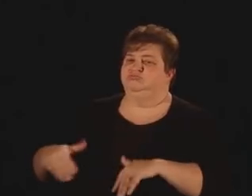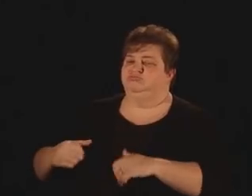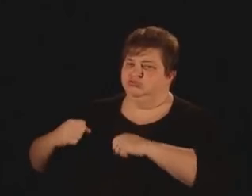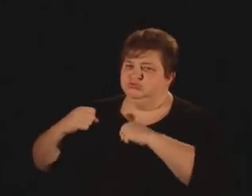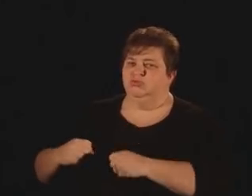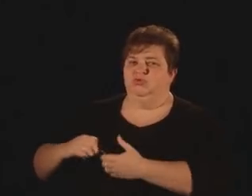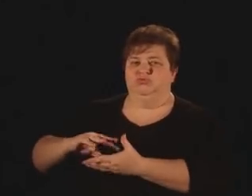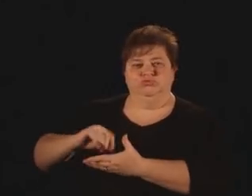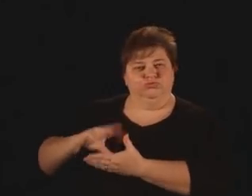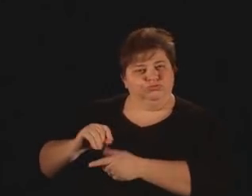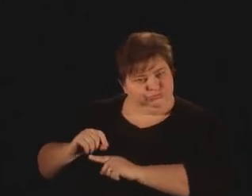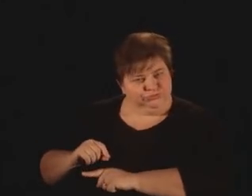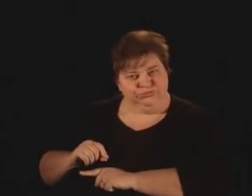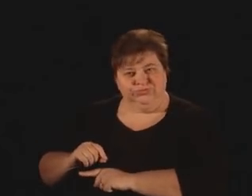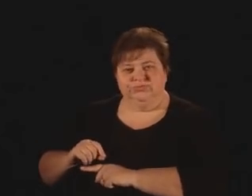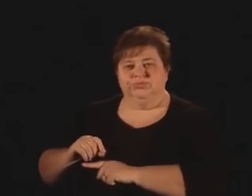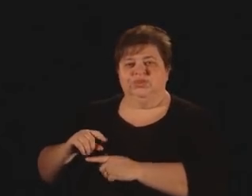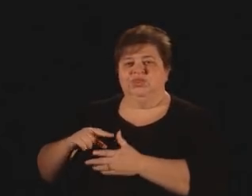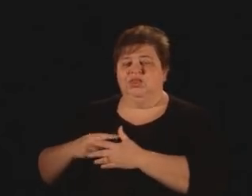just stating the facts.